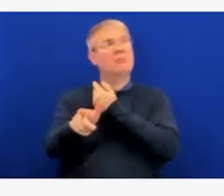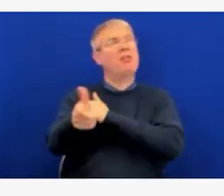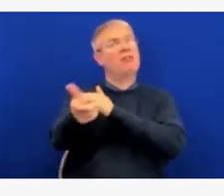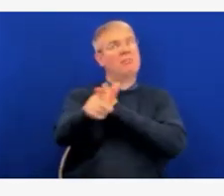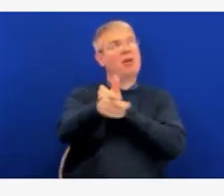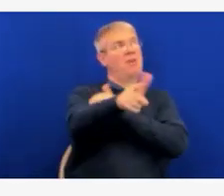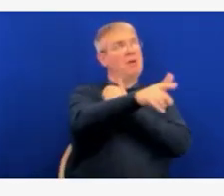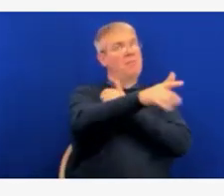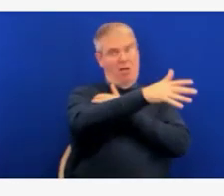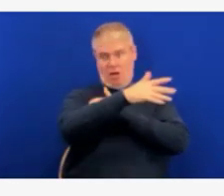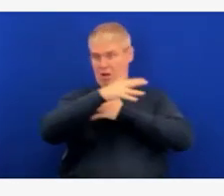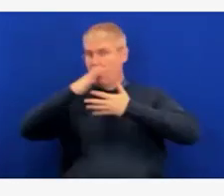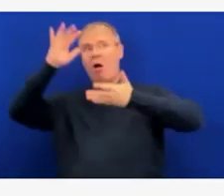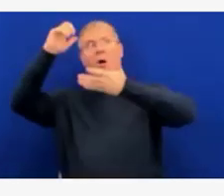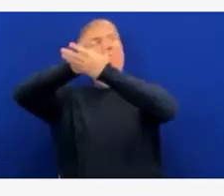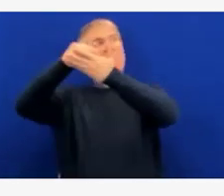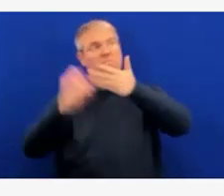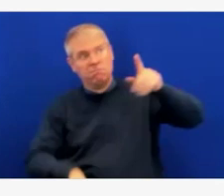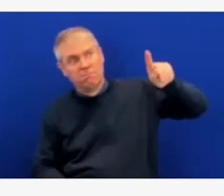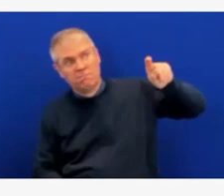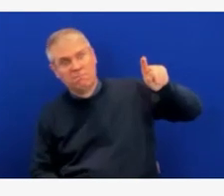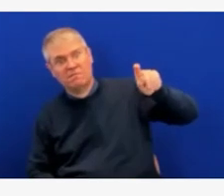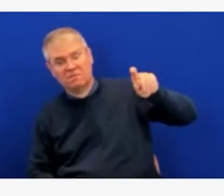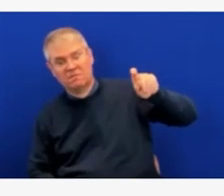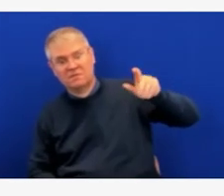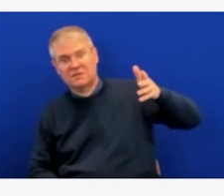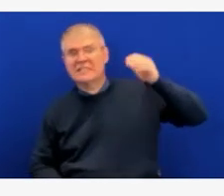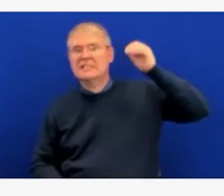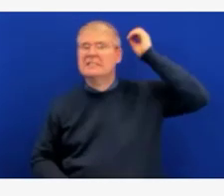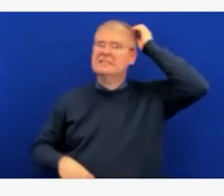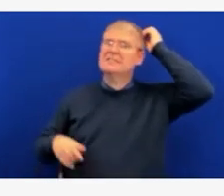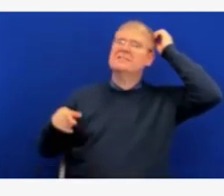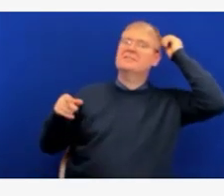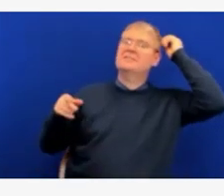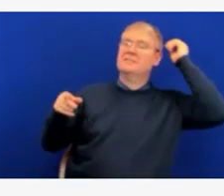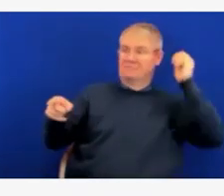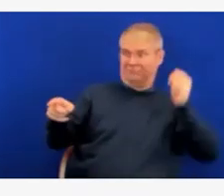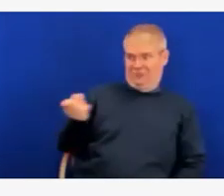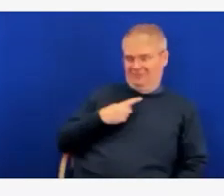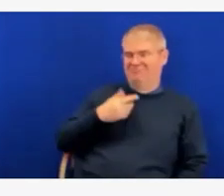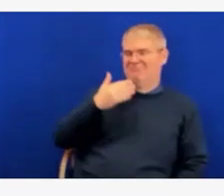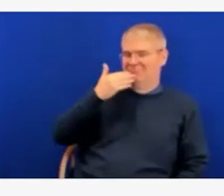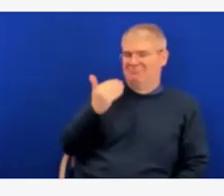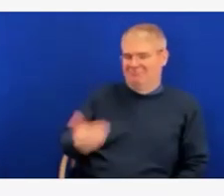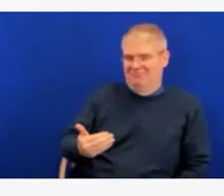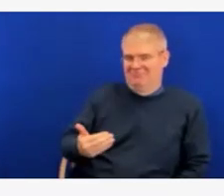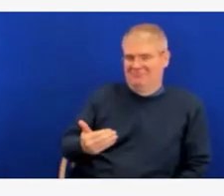Thanks, Hyatt. That's a great question and one that I think about every day, actually. So thank you for asking that.